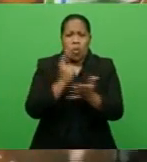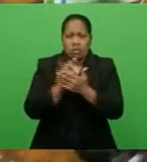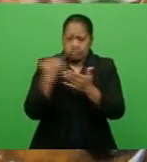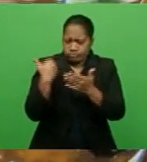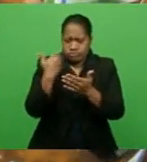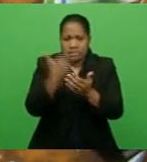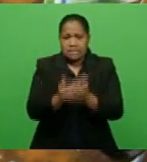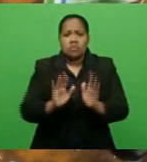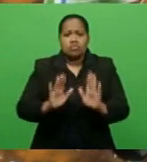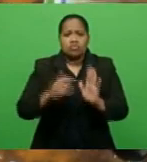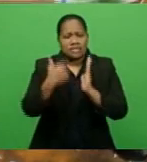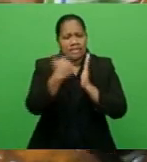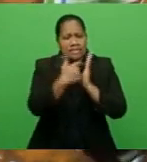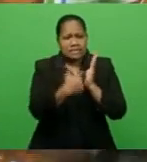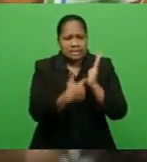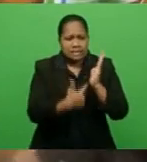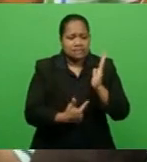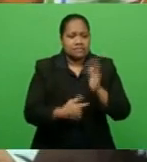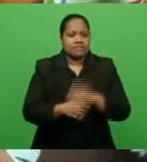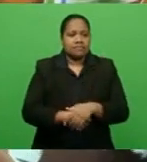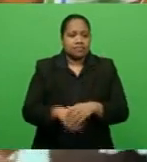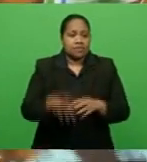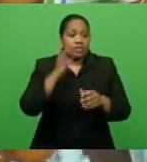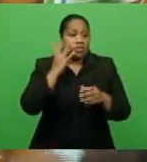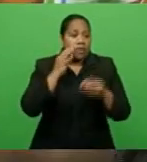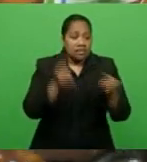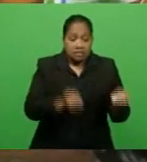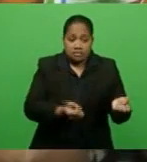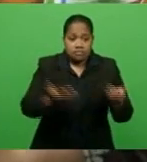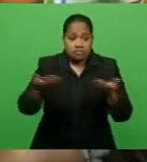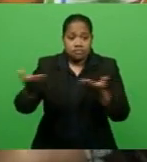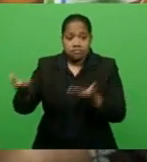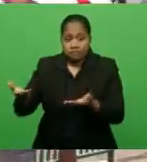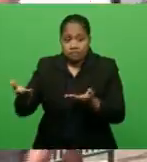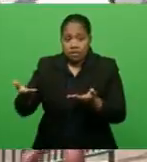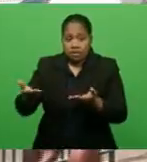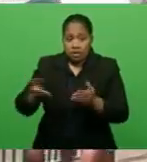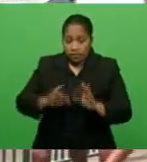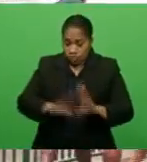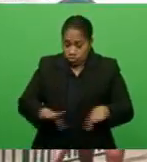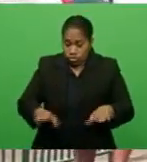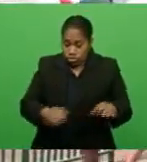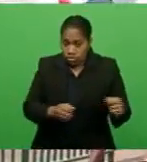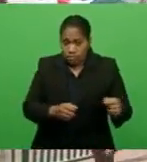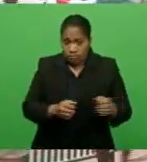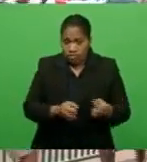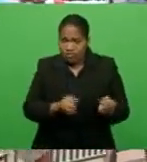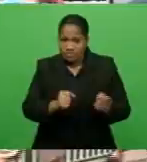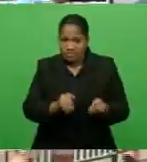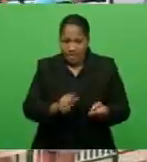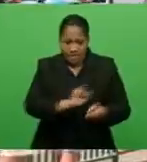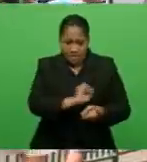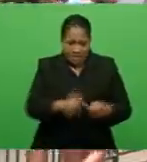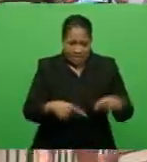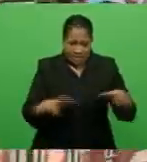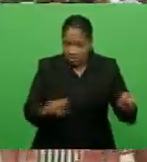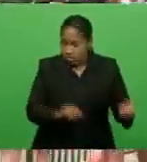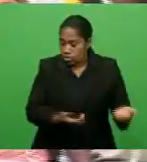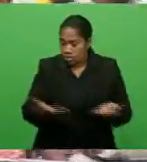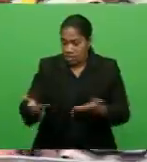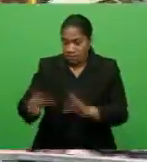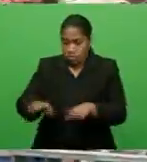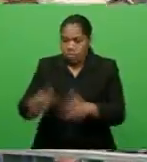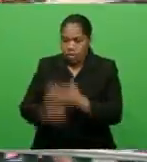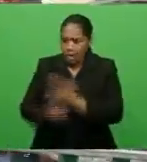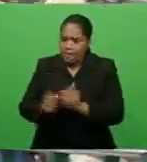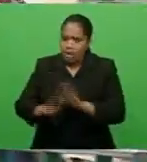Once they had transferred the property to their children, the children push them out of their homes. This is the sad reality in the sad